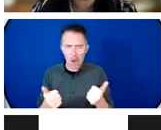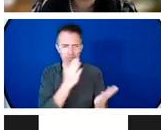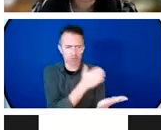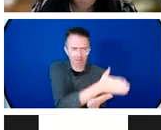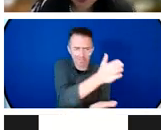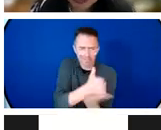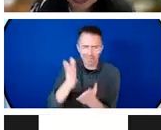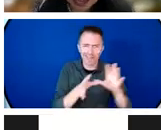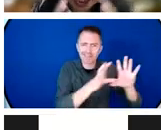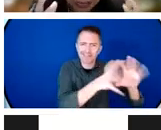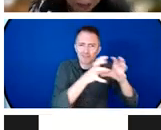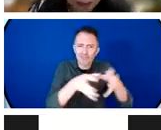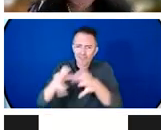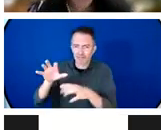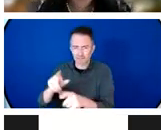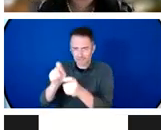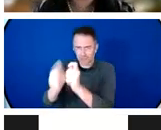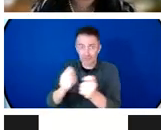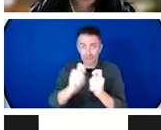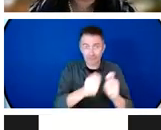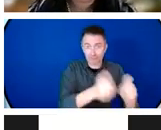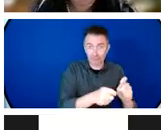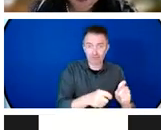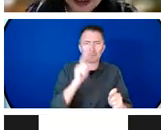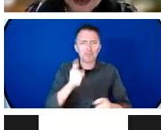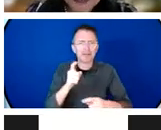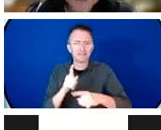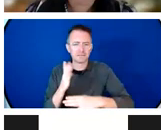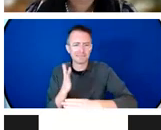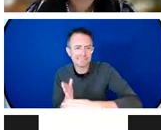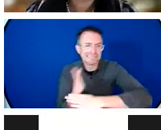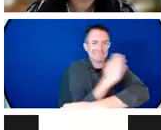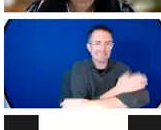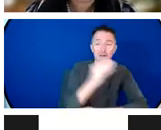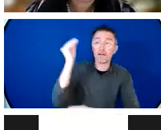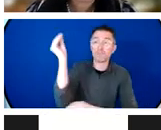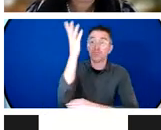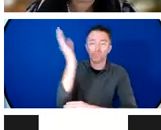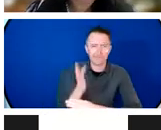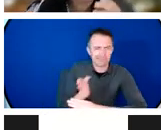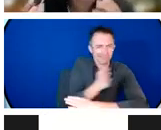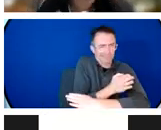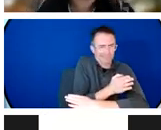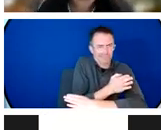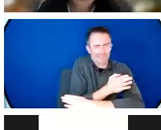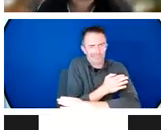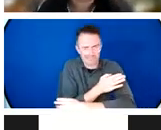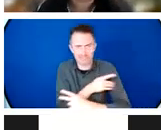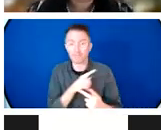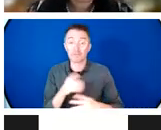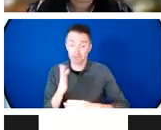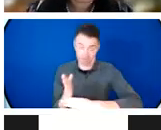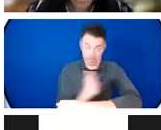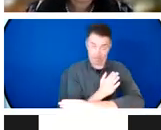emergency response the MISP that Lorelei spoke to really and being conscious of all